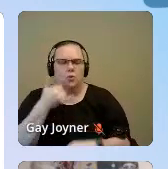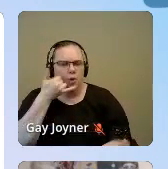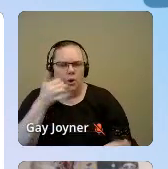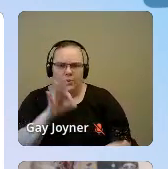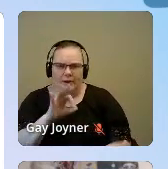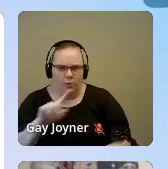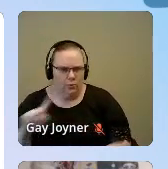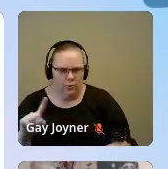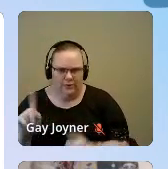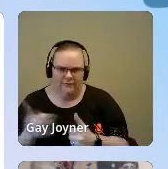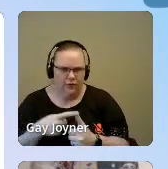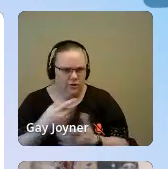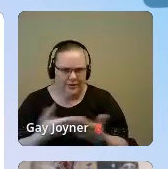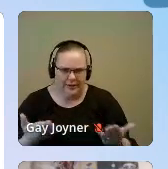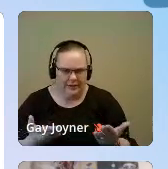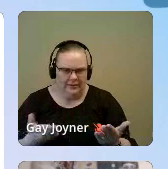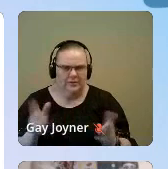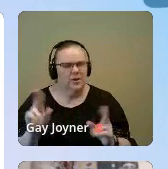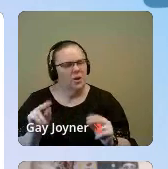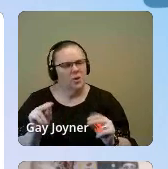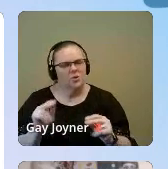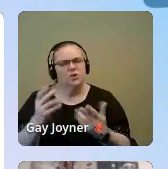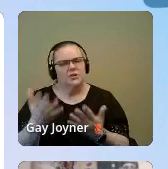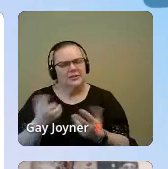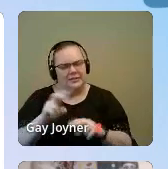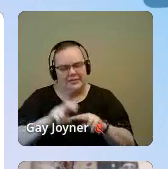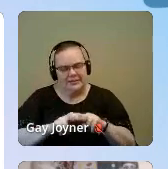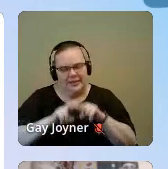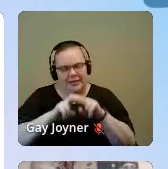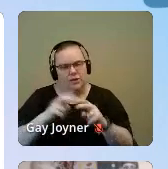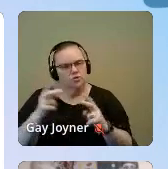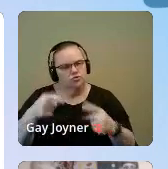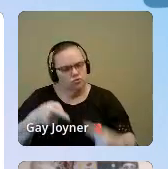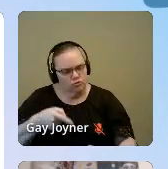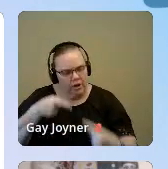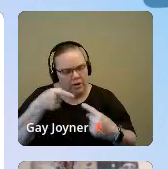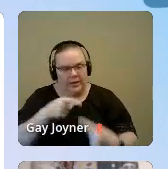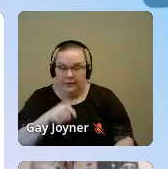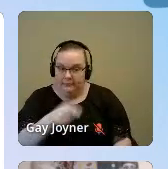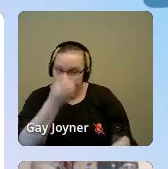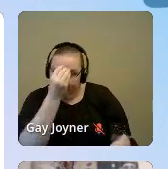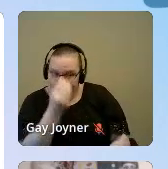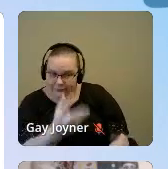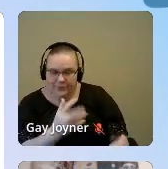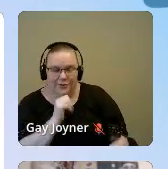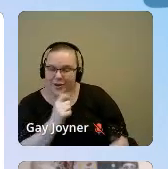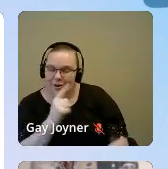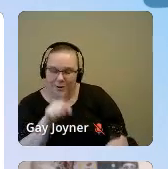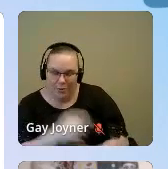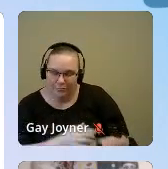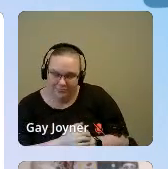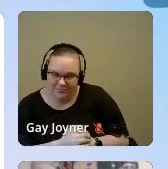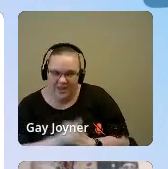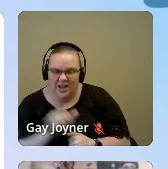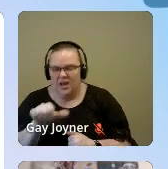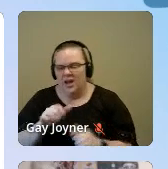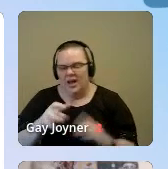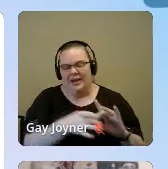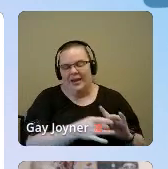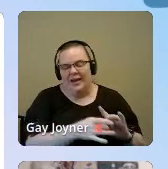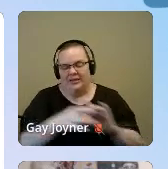hear what the person is struggling with and just sitting with that person and letting them know they're not alone, connecting them to other black folks who've been through it.